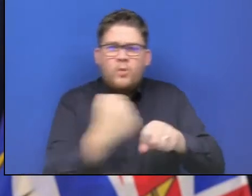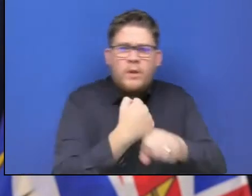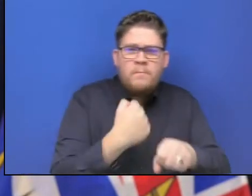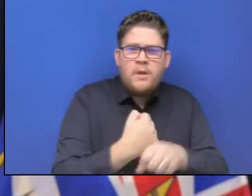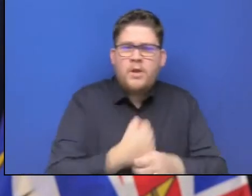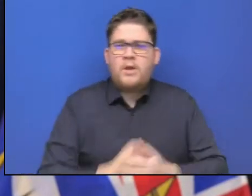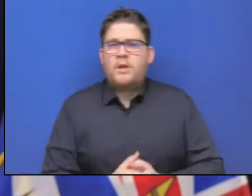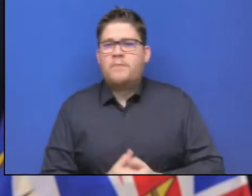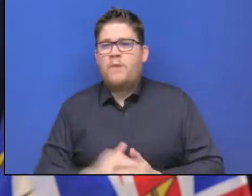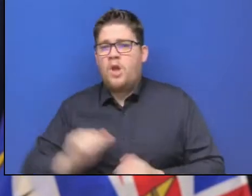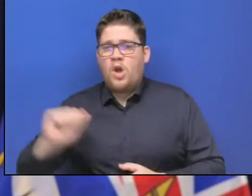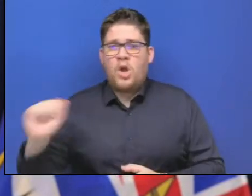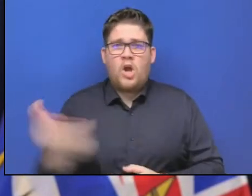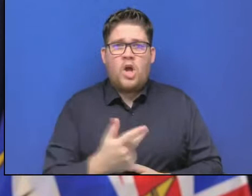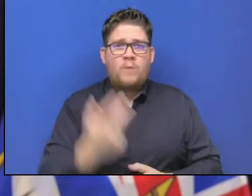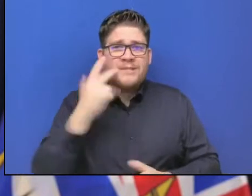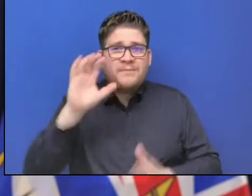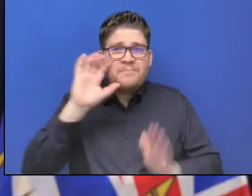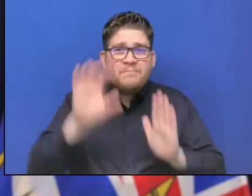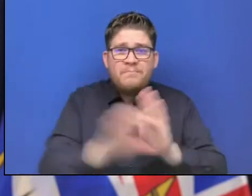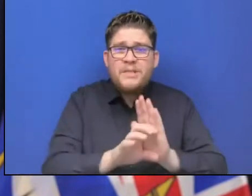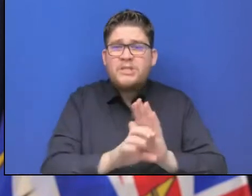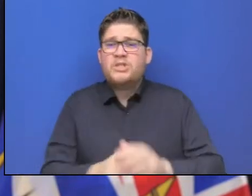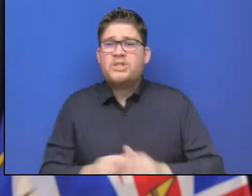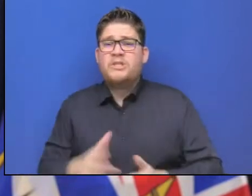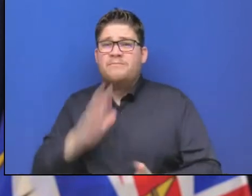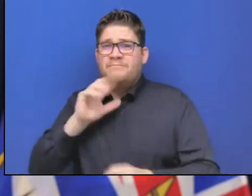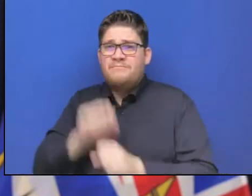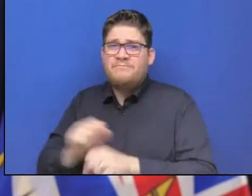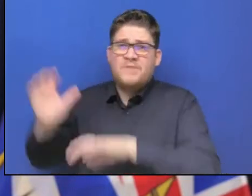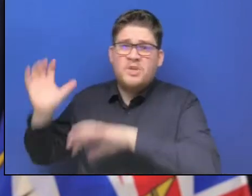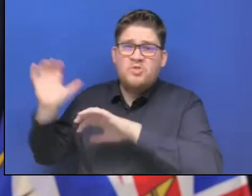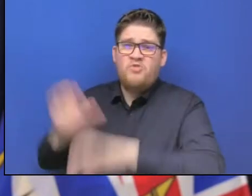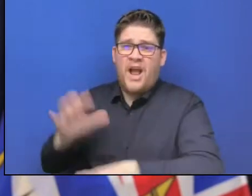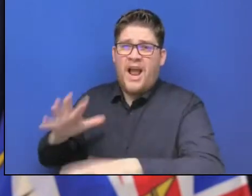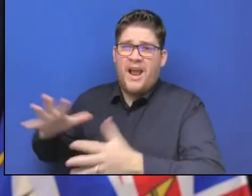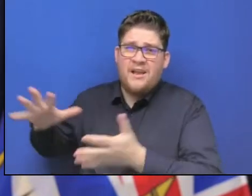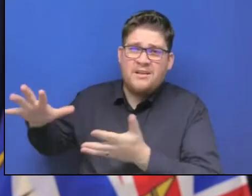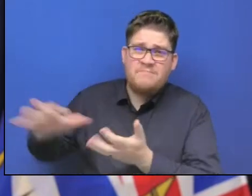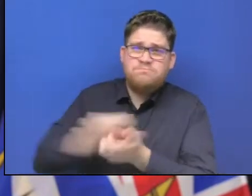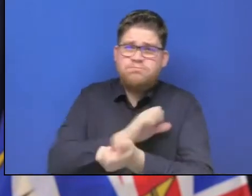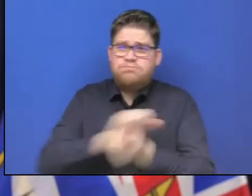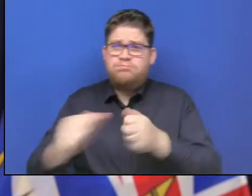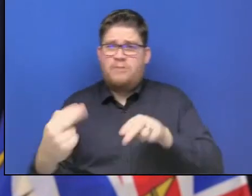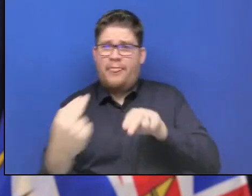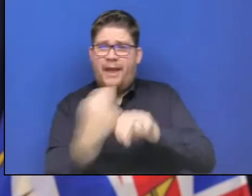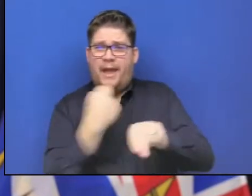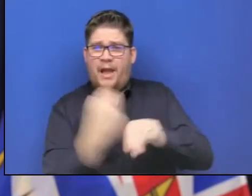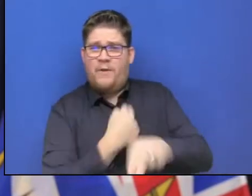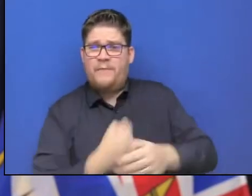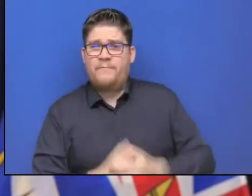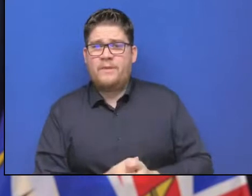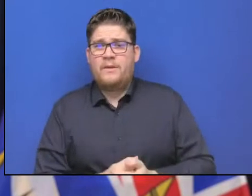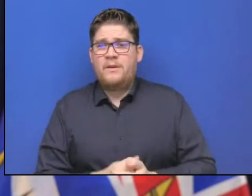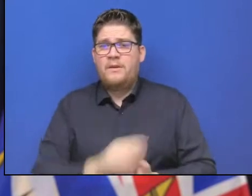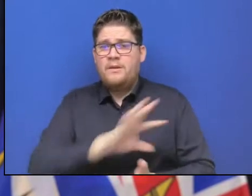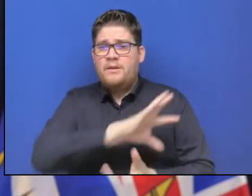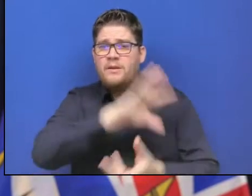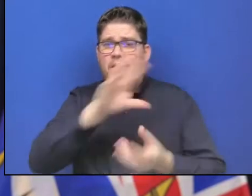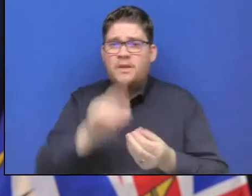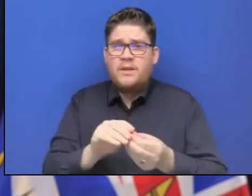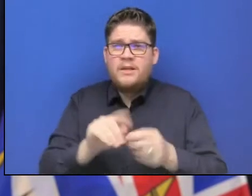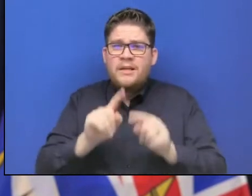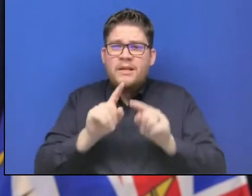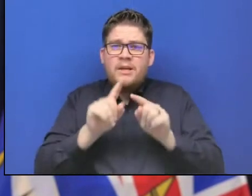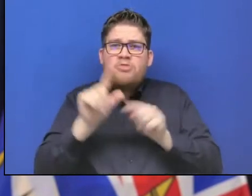was heavily damaged by the deluge of these historical rains. All told, about 20 sites have been damaged or washed